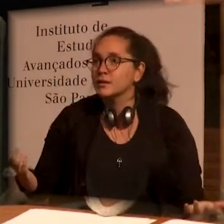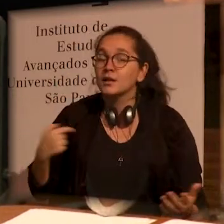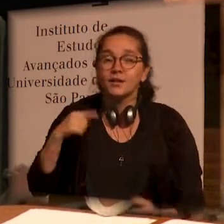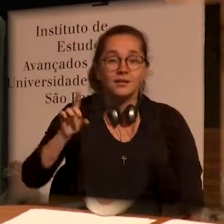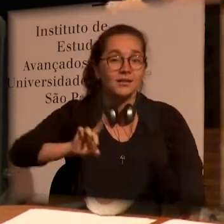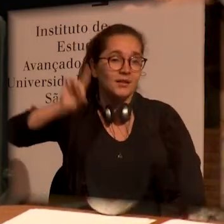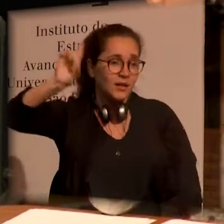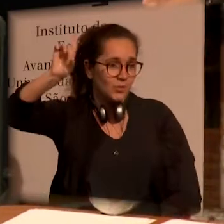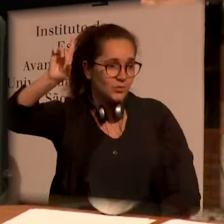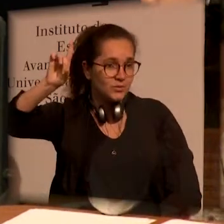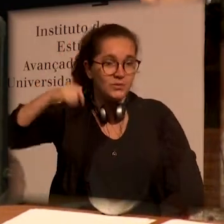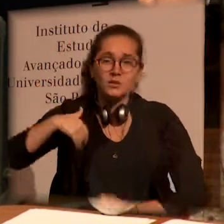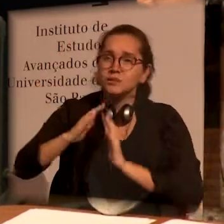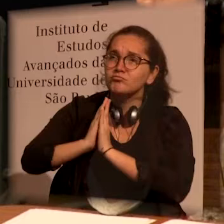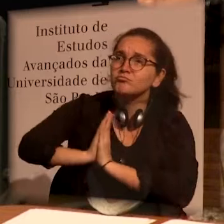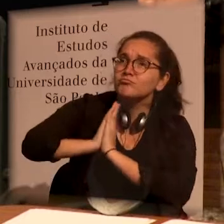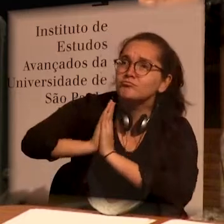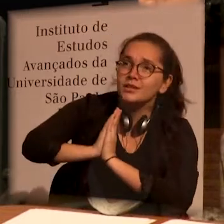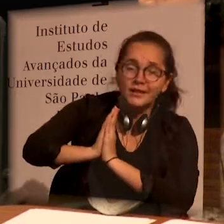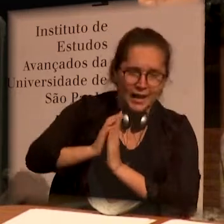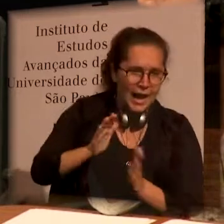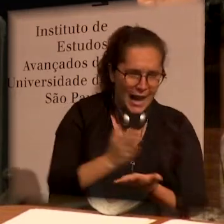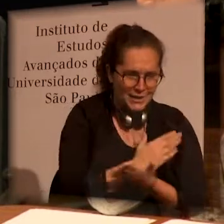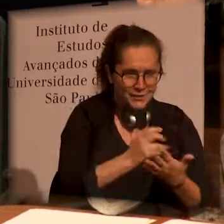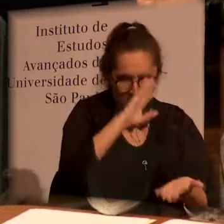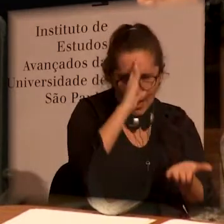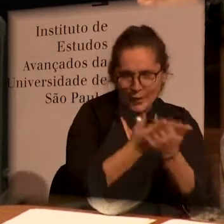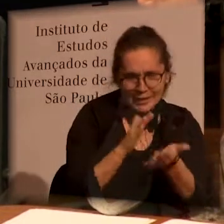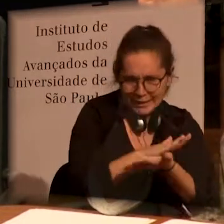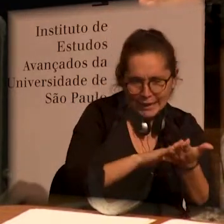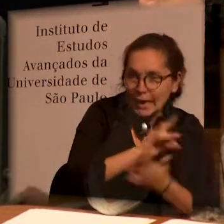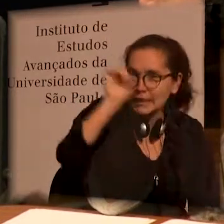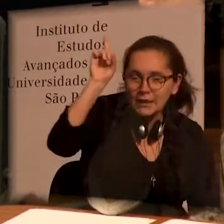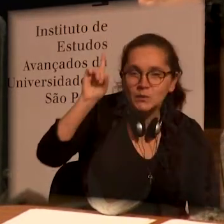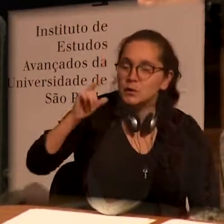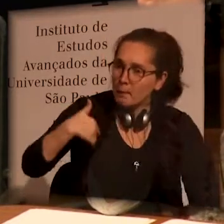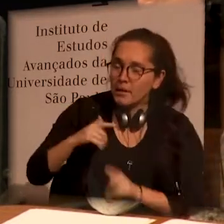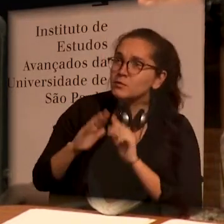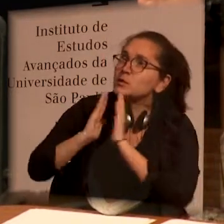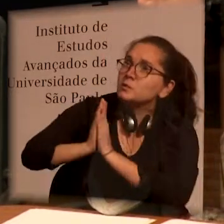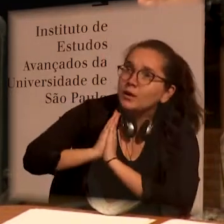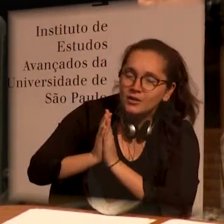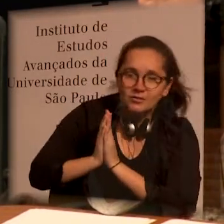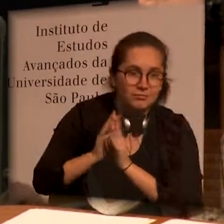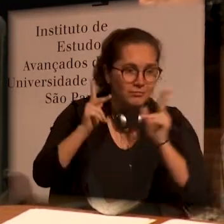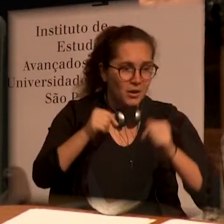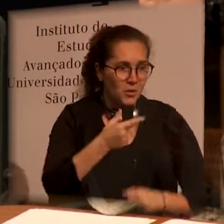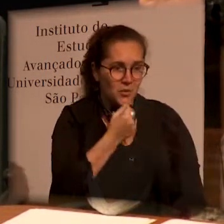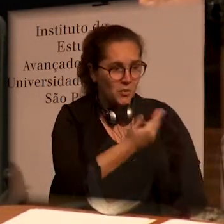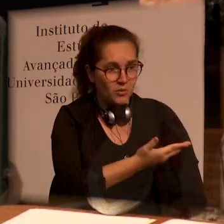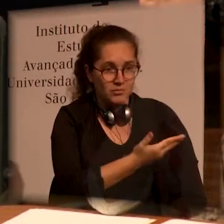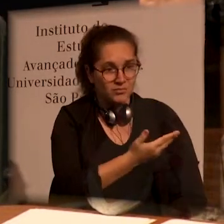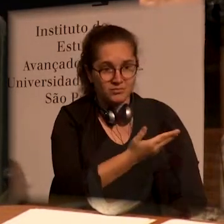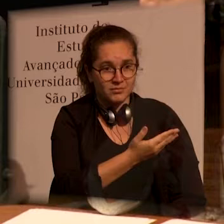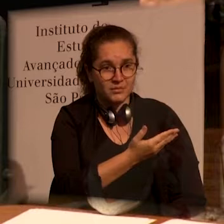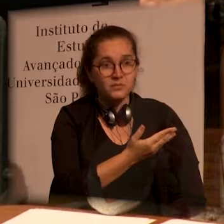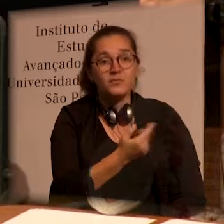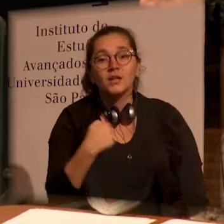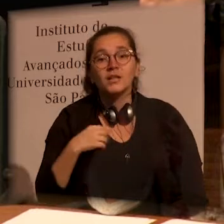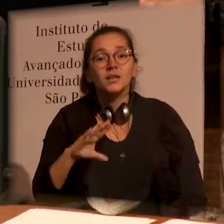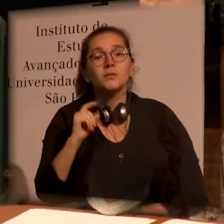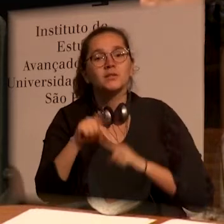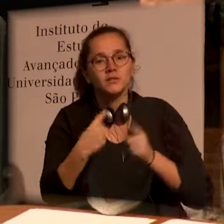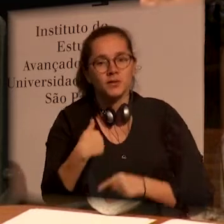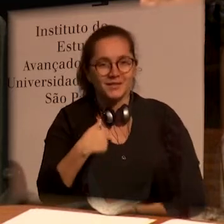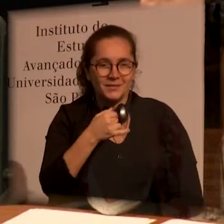reason. And when Descartes did not kill God, he just changed the address of